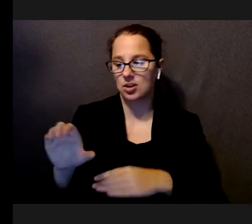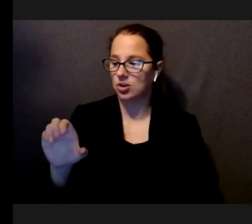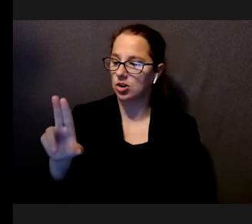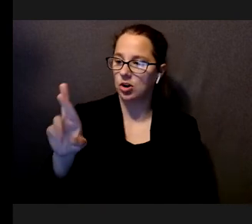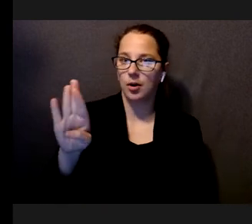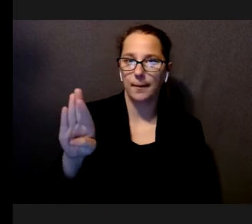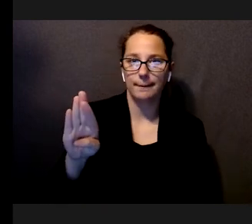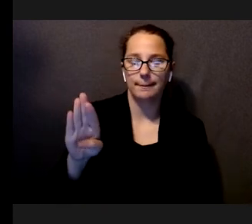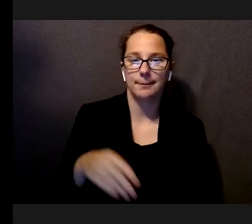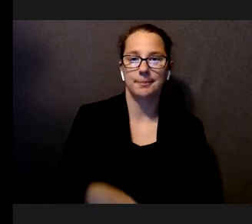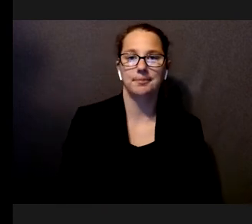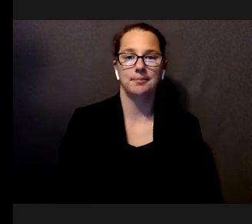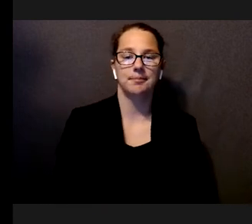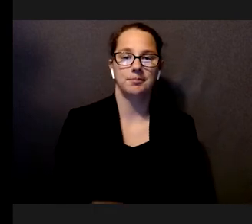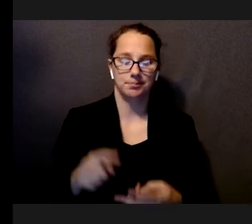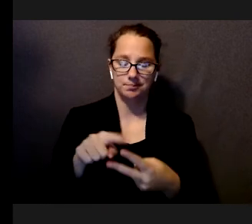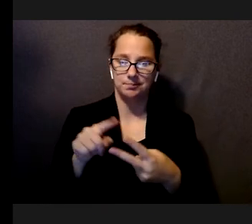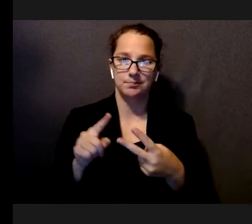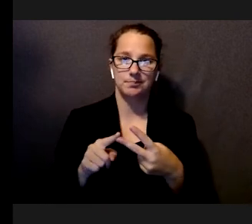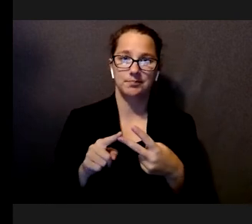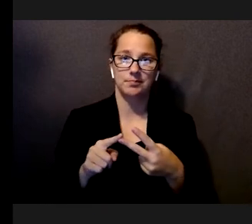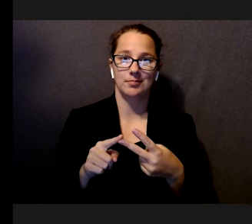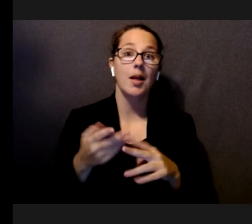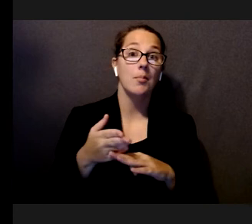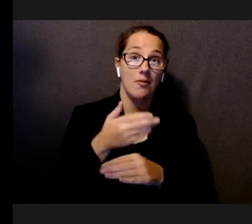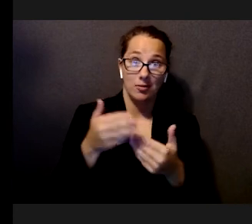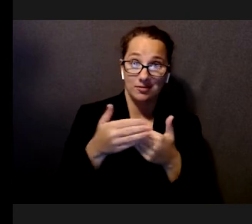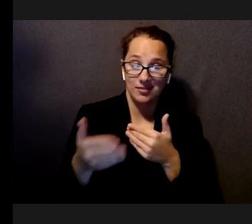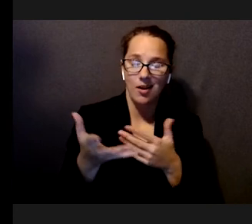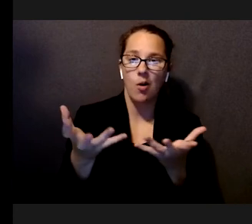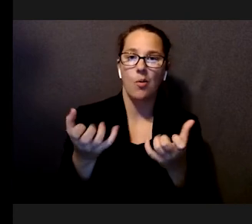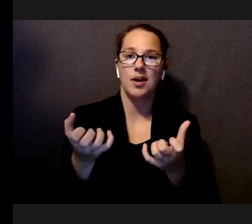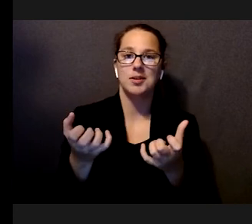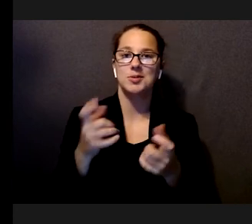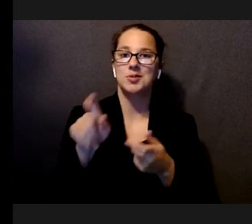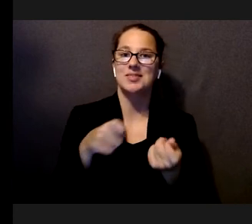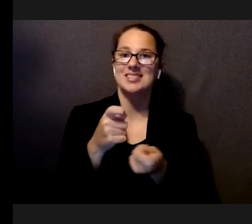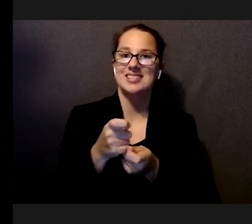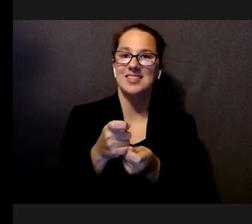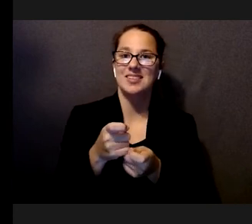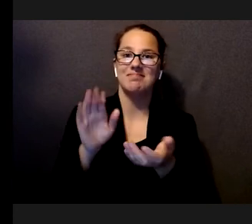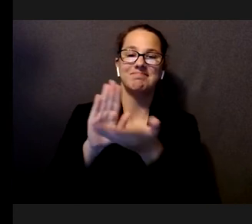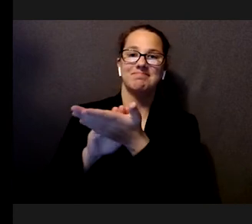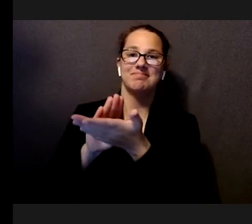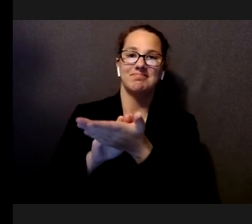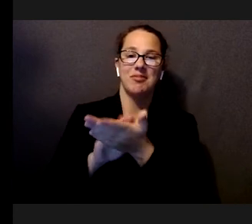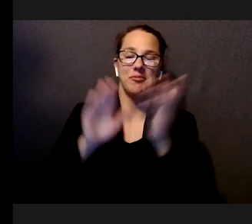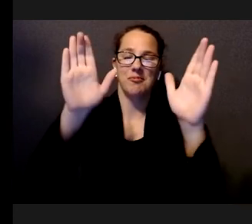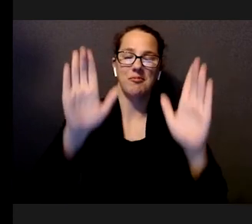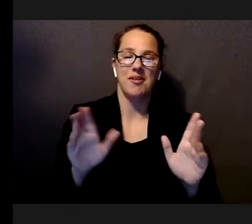the terrain that you're walking on. And before I go any further, I want to explicitly call out some wonderful